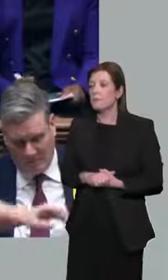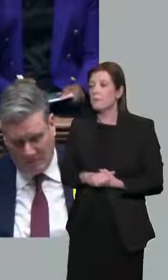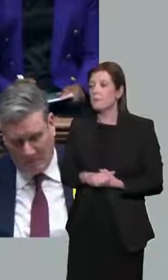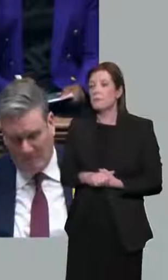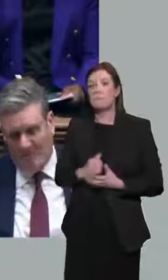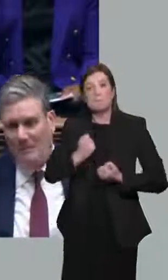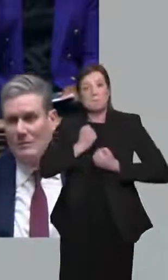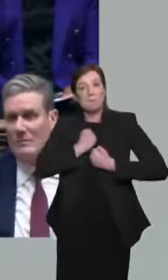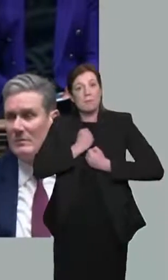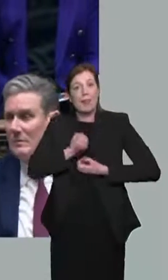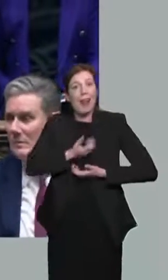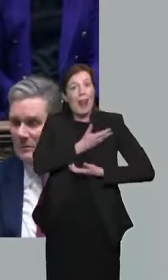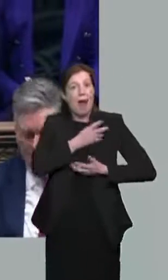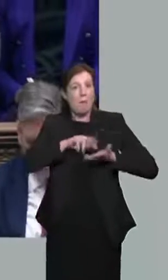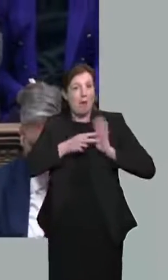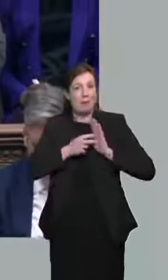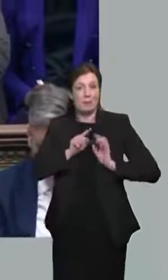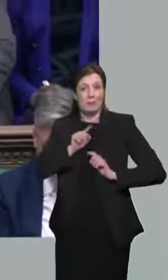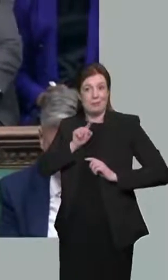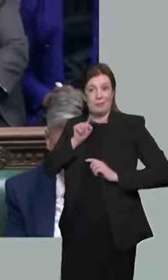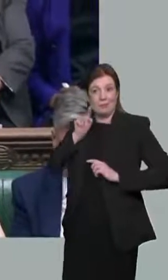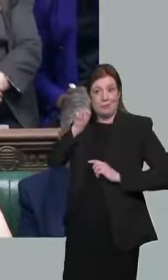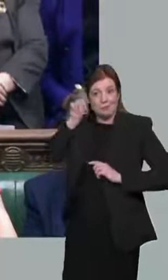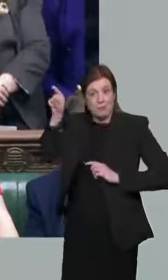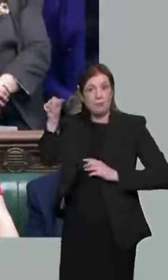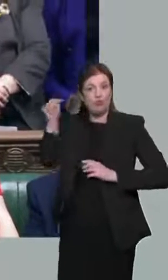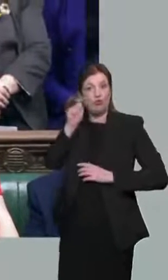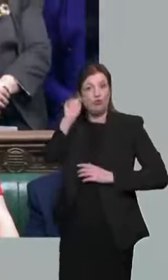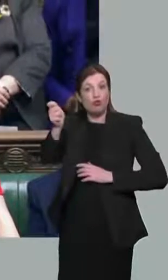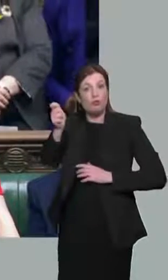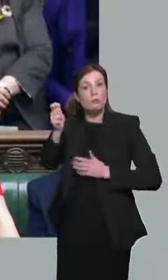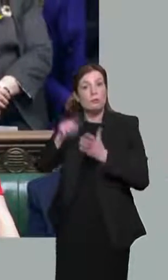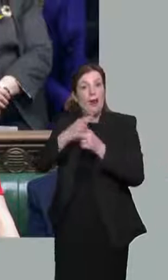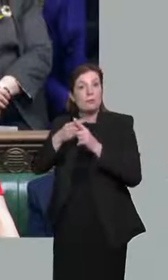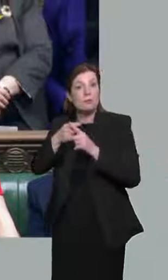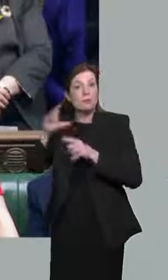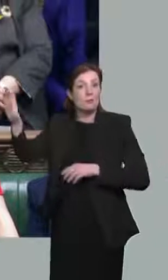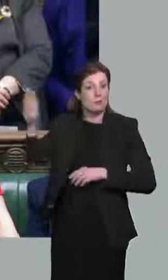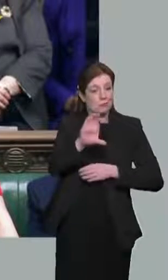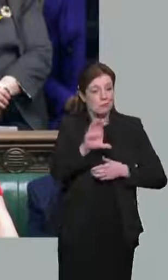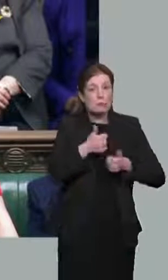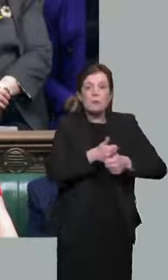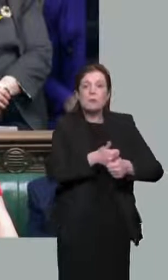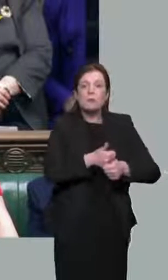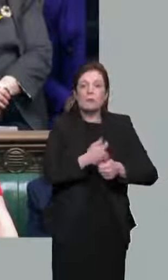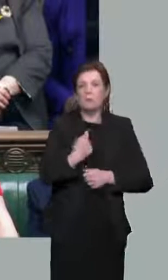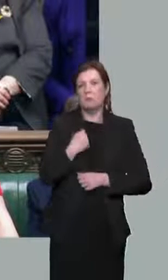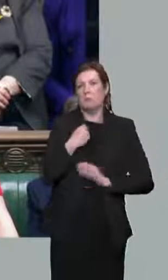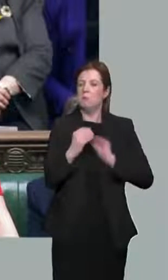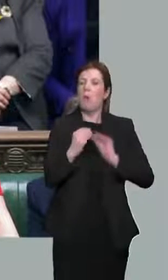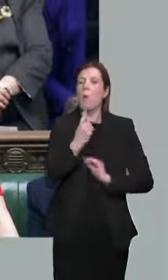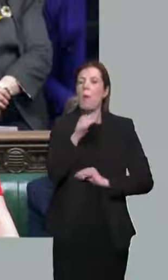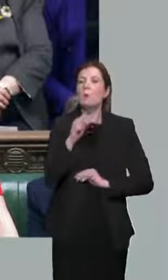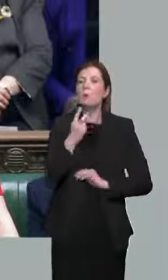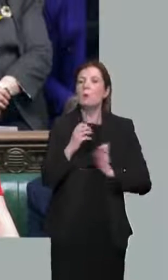Labour's plans for a windfall tax in January, we estimated that it would have raised £1.2